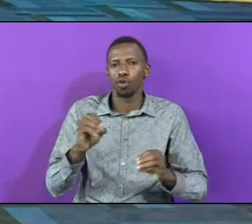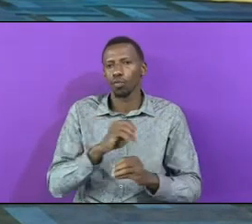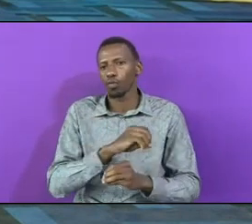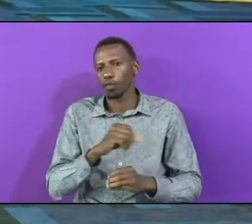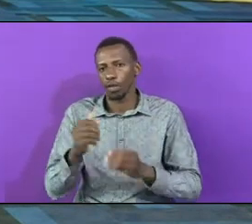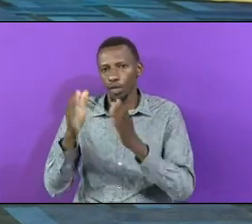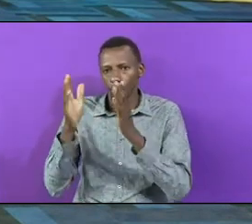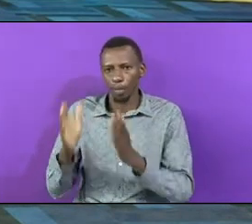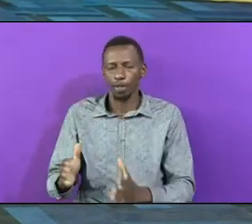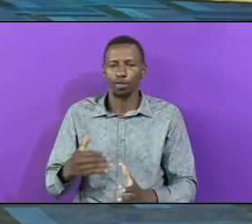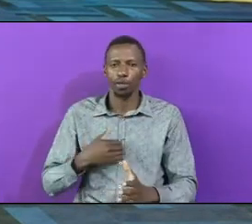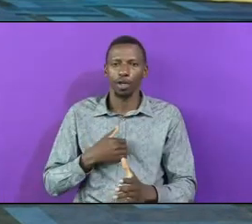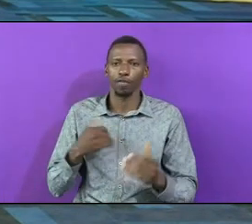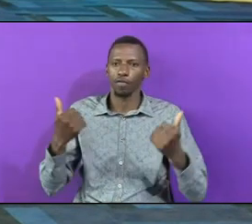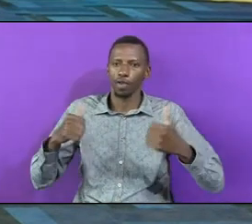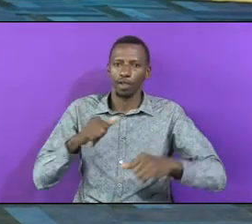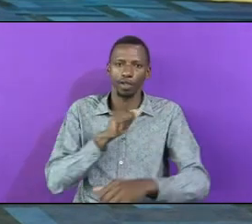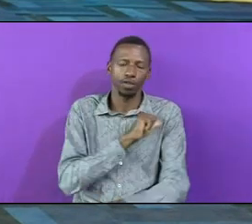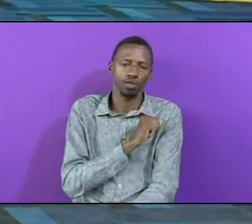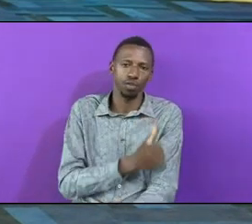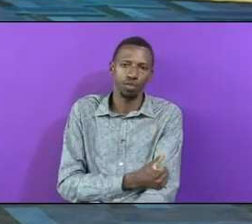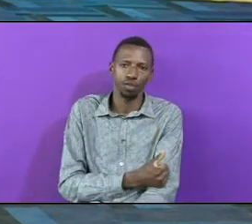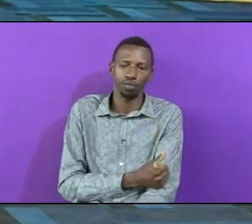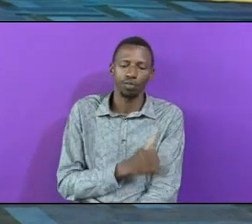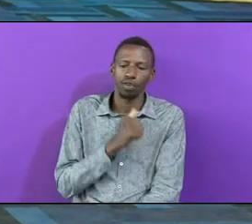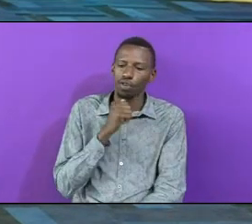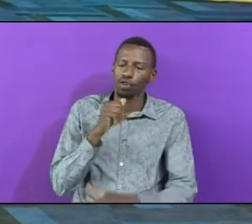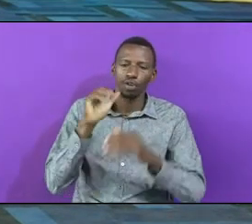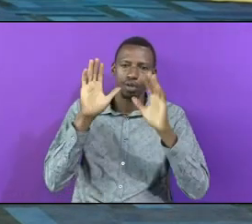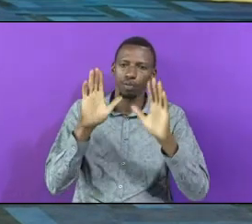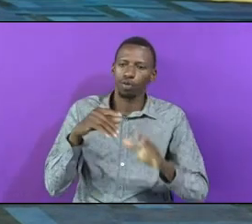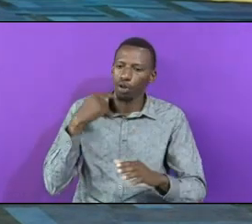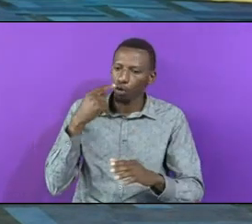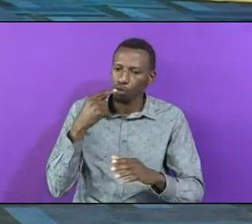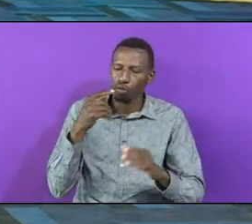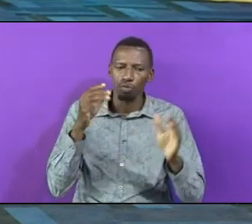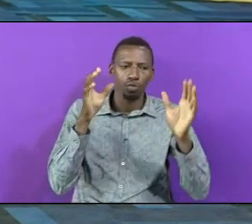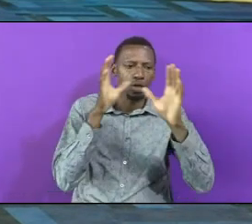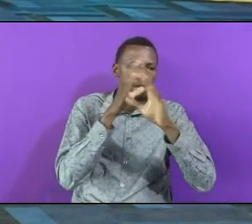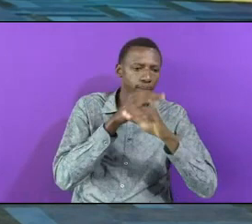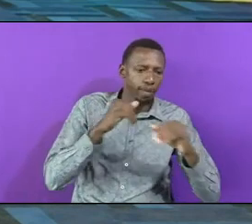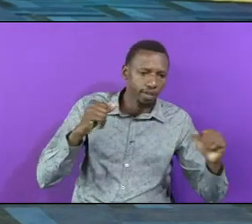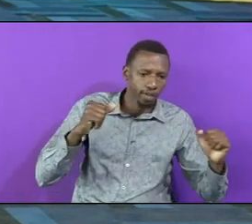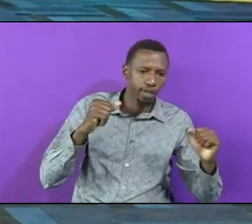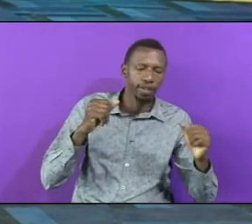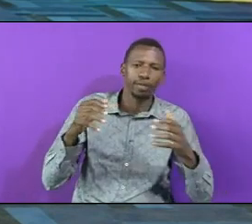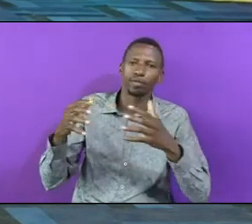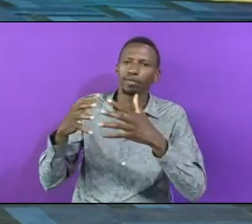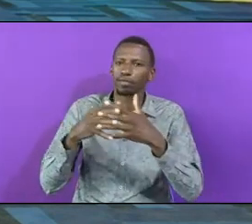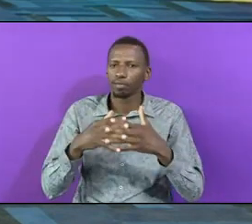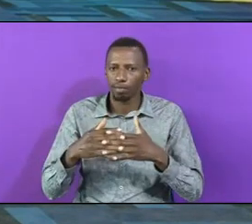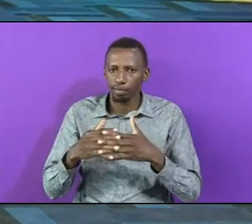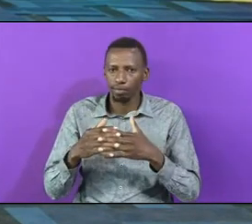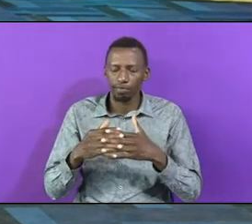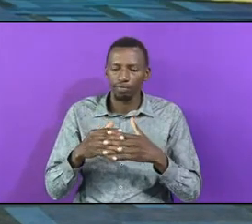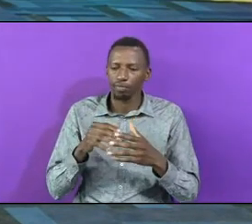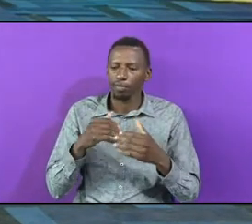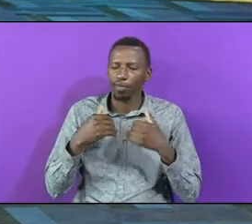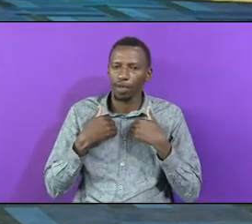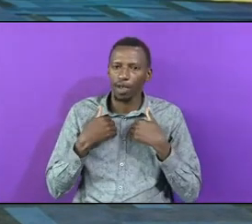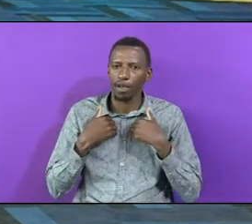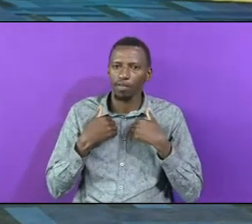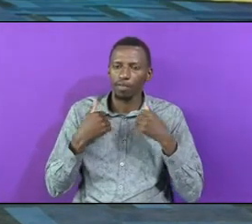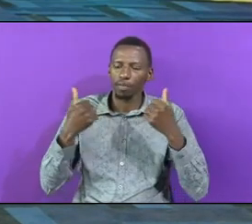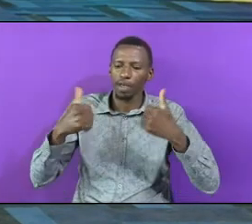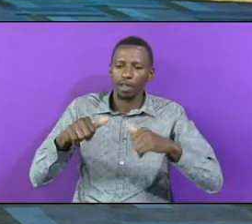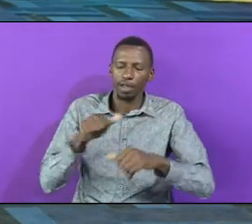It doesn't matter Who is The president Of the United States Of America Does not have